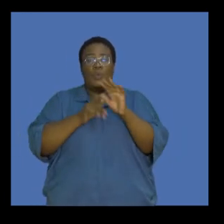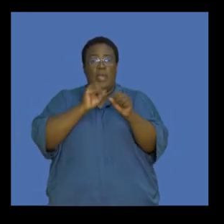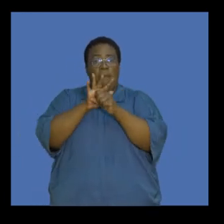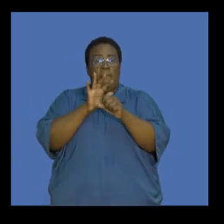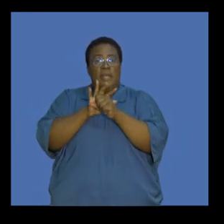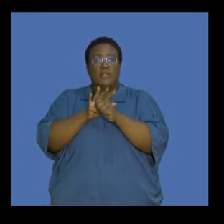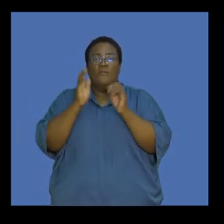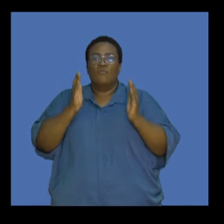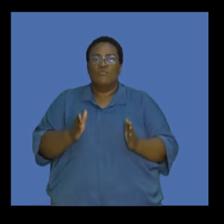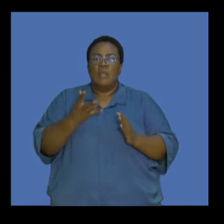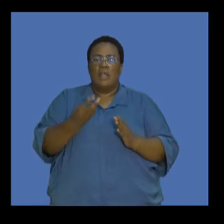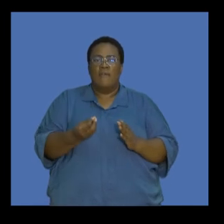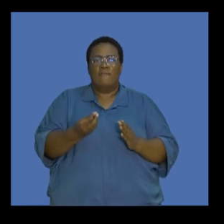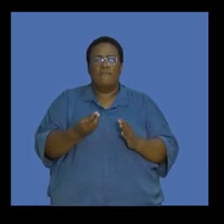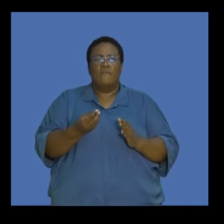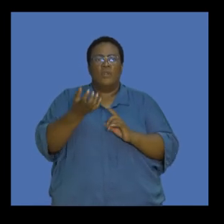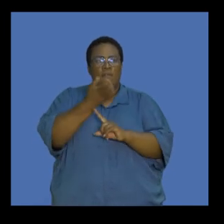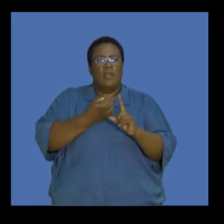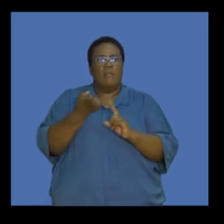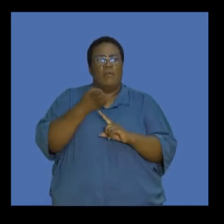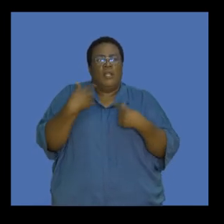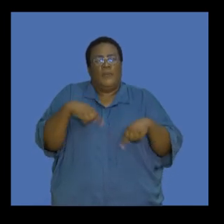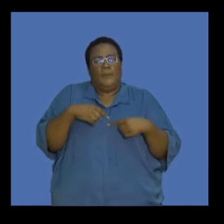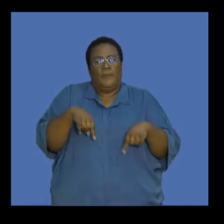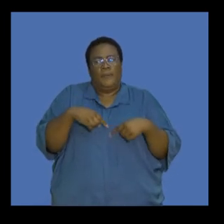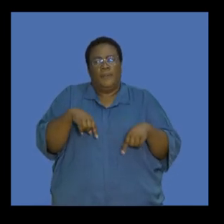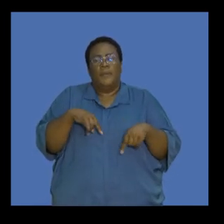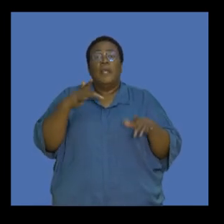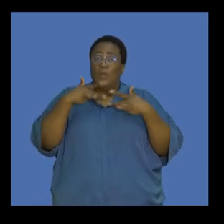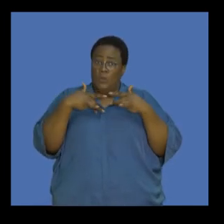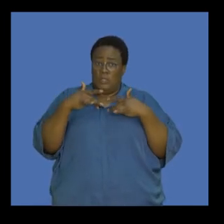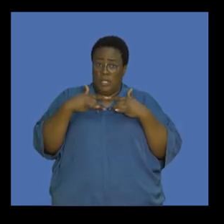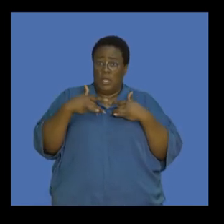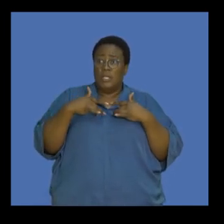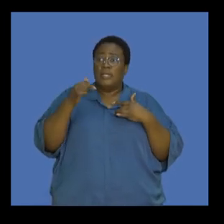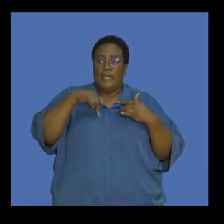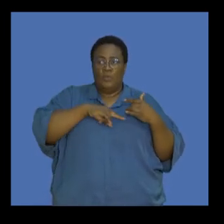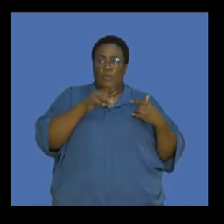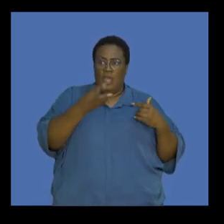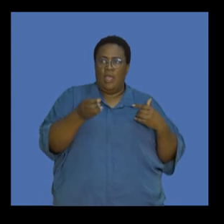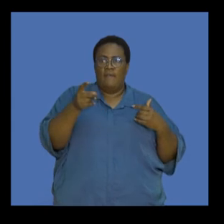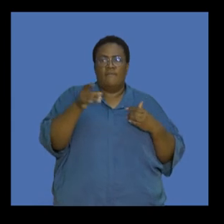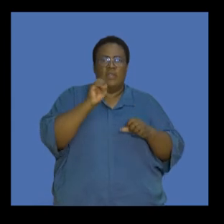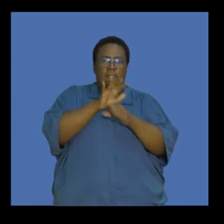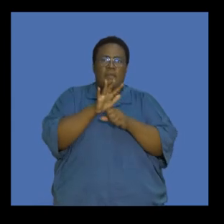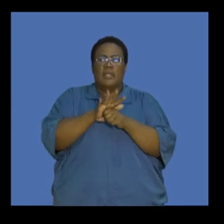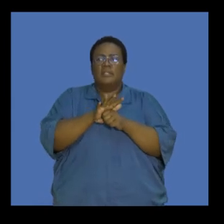images that actually show the impact that humans have had on the environment. And it's quite scary and concerning that we